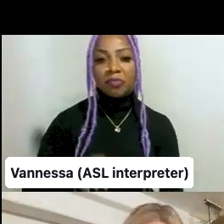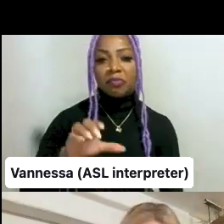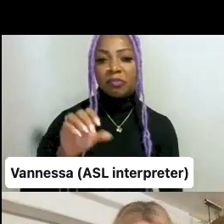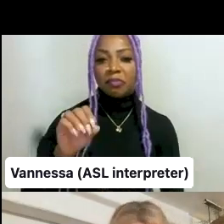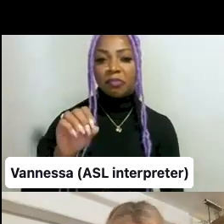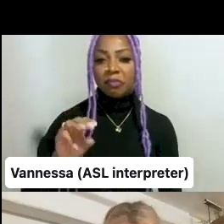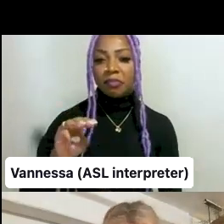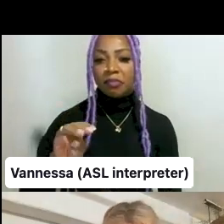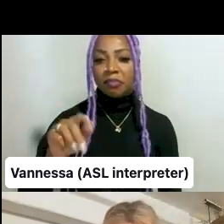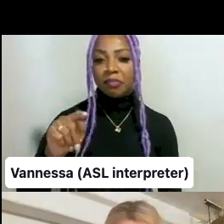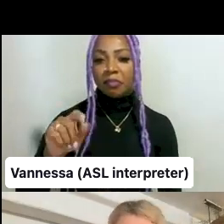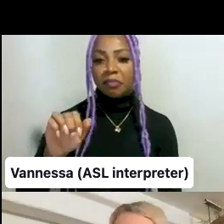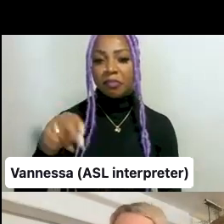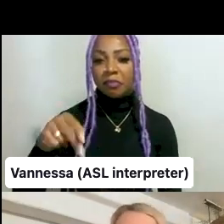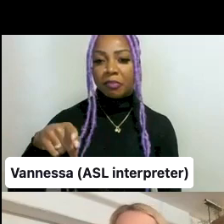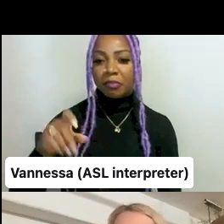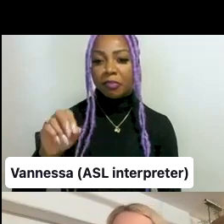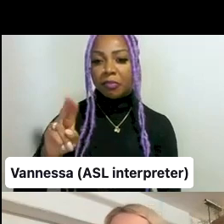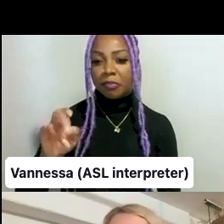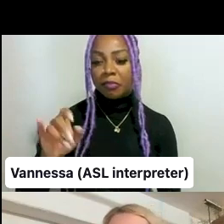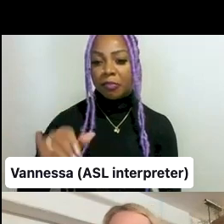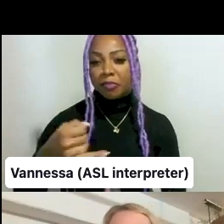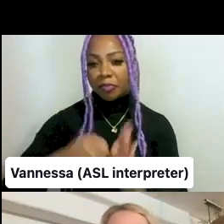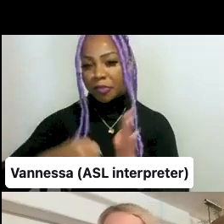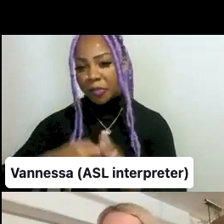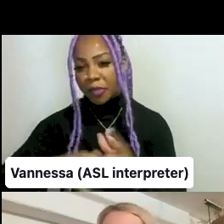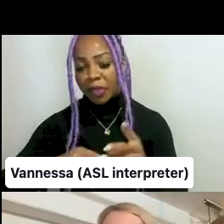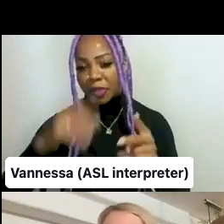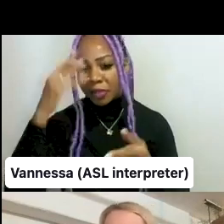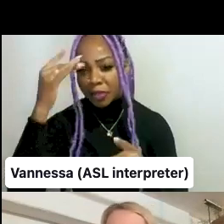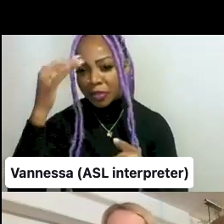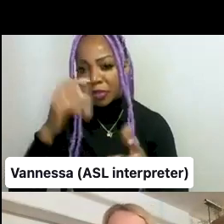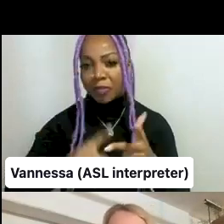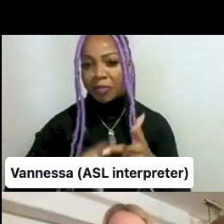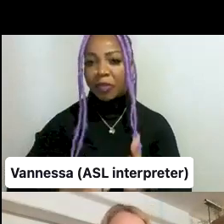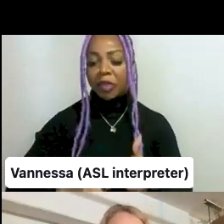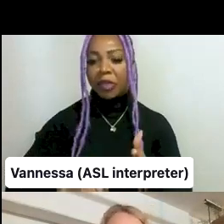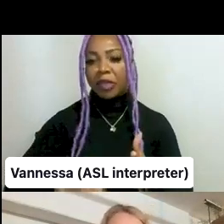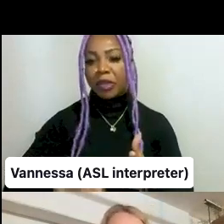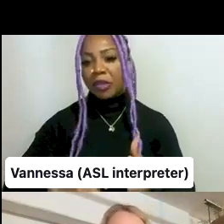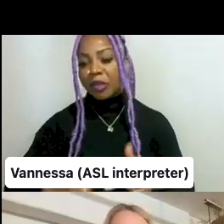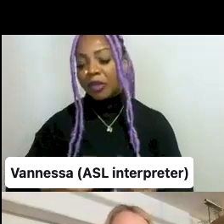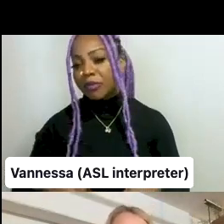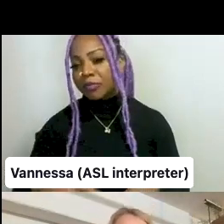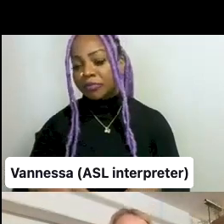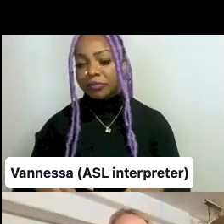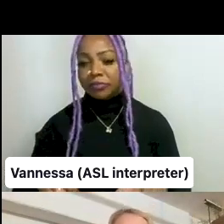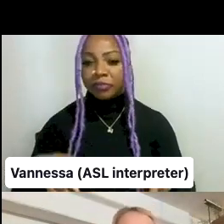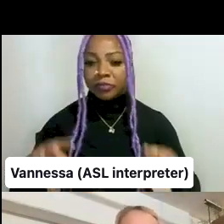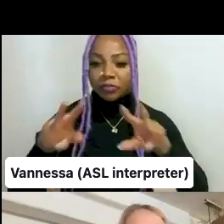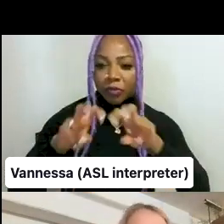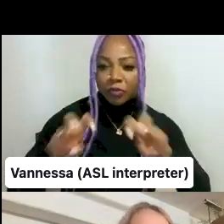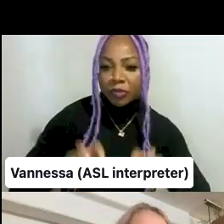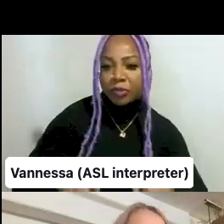theory, critique, design, also urban affairs, and all the,